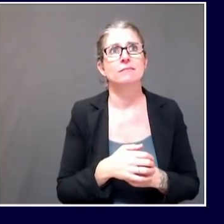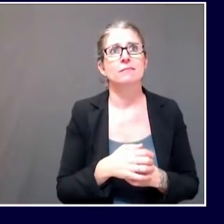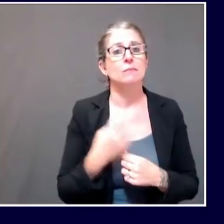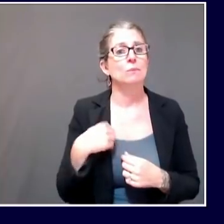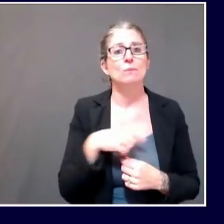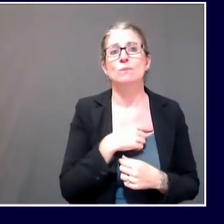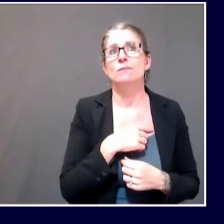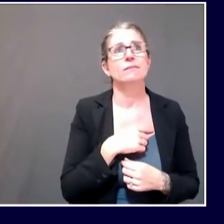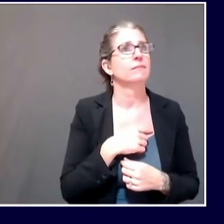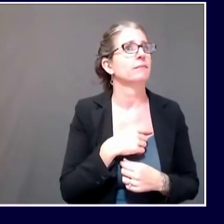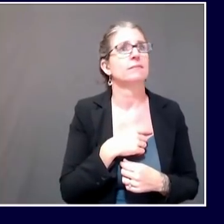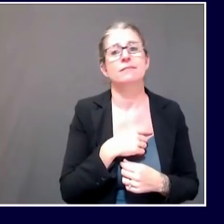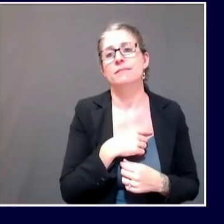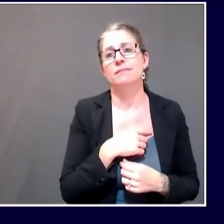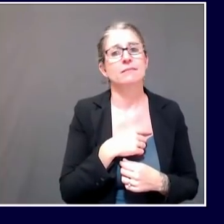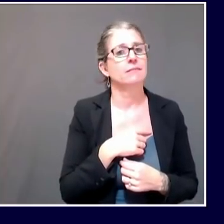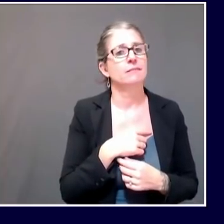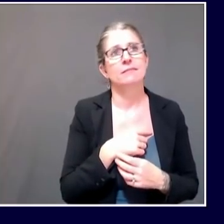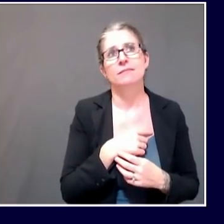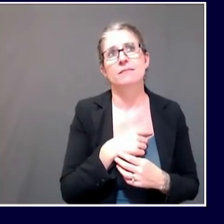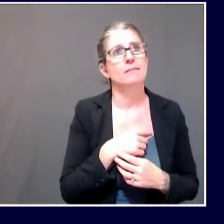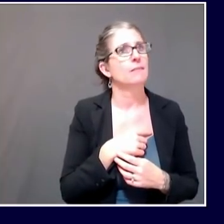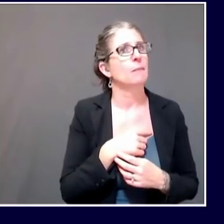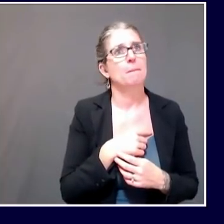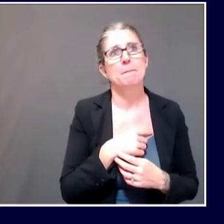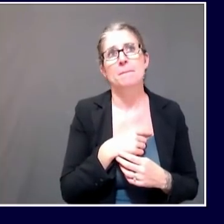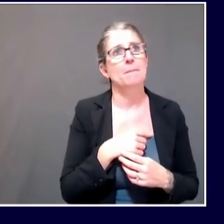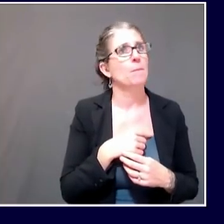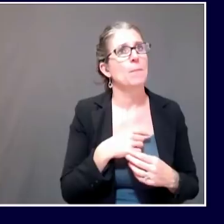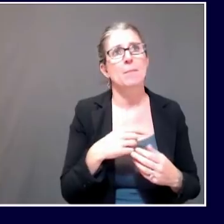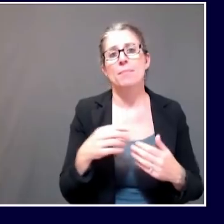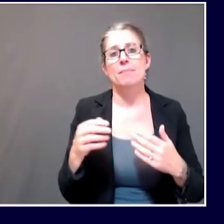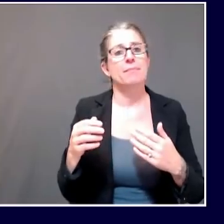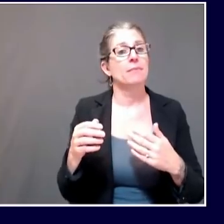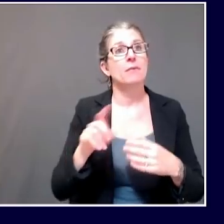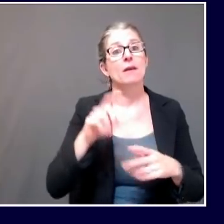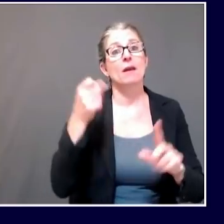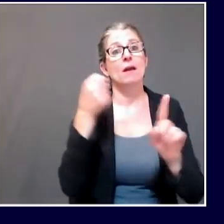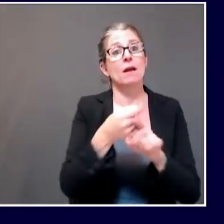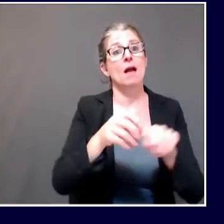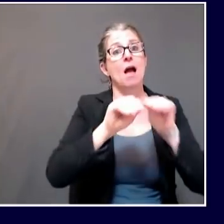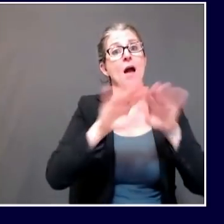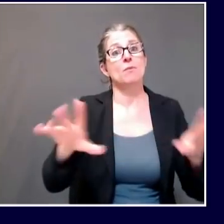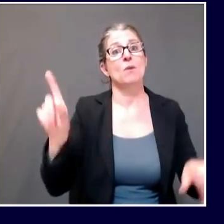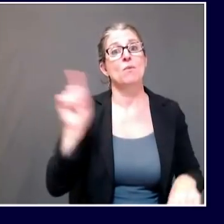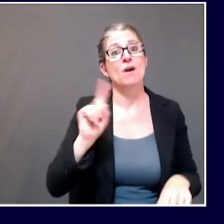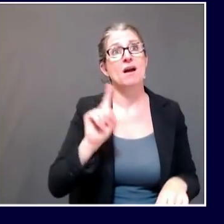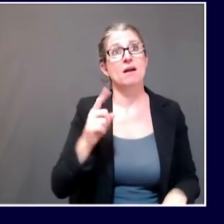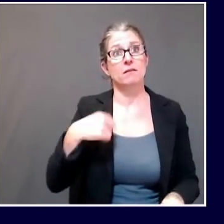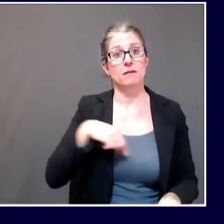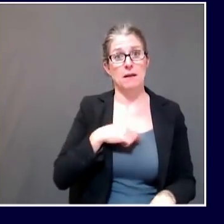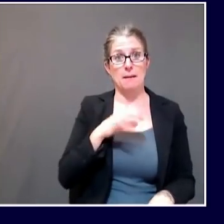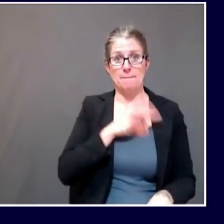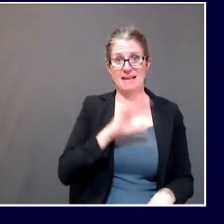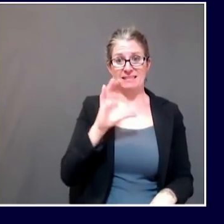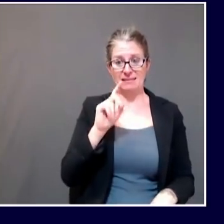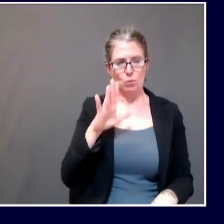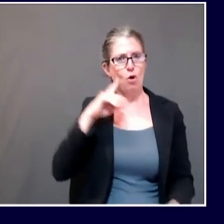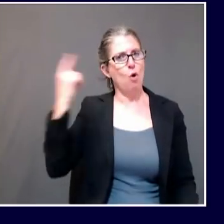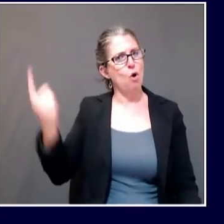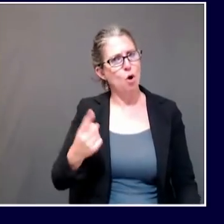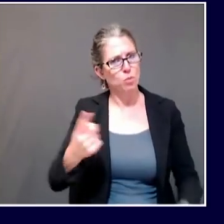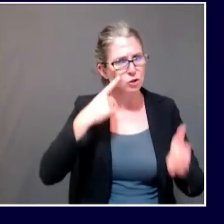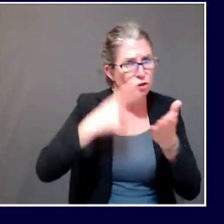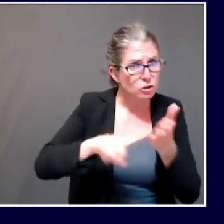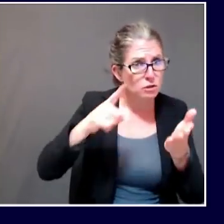of the, each of these facilities on an ongoing basis while we are investigating outbreaks. I can't speak firsthand